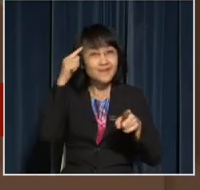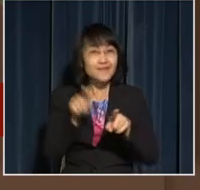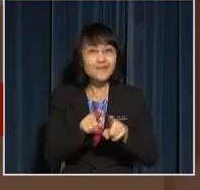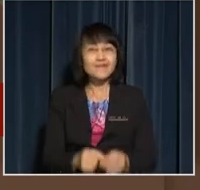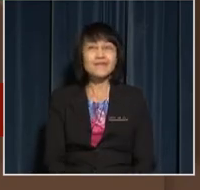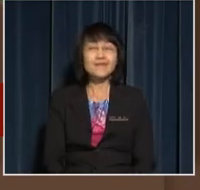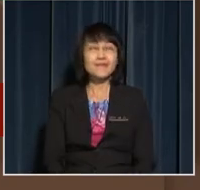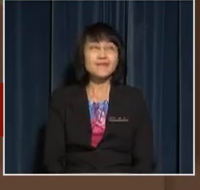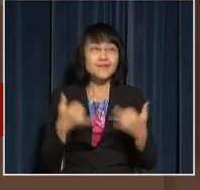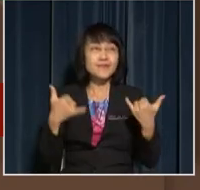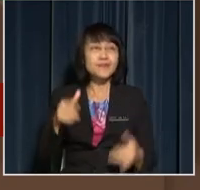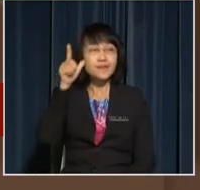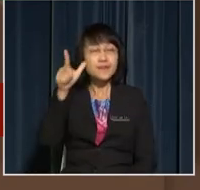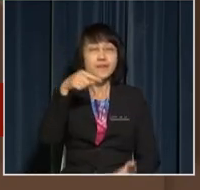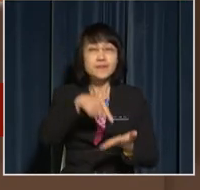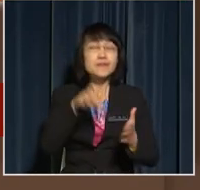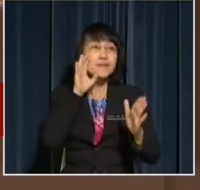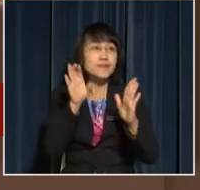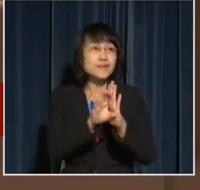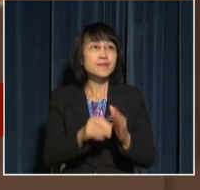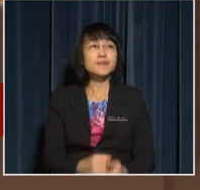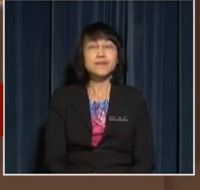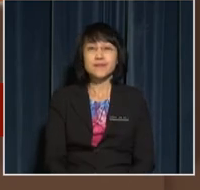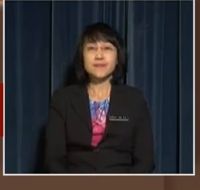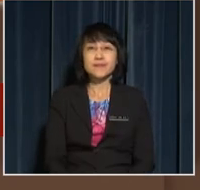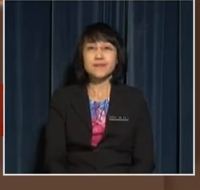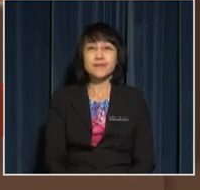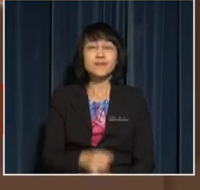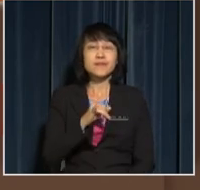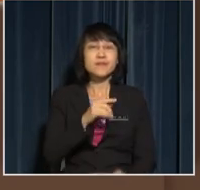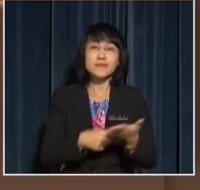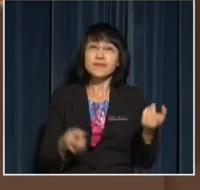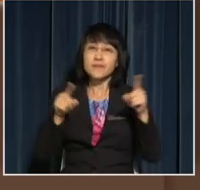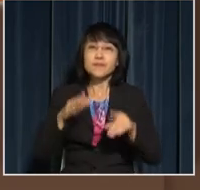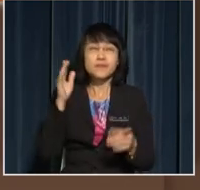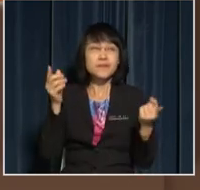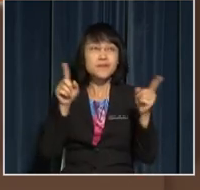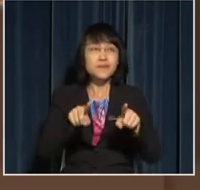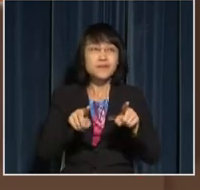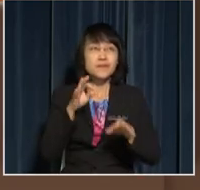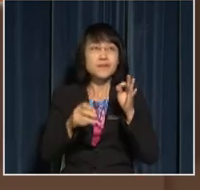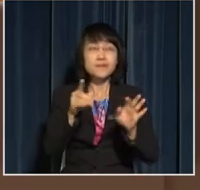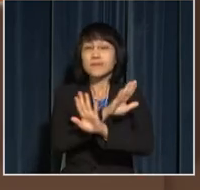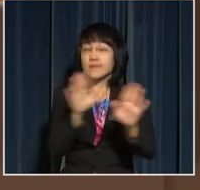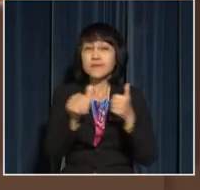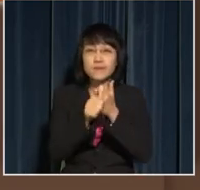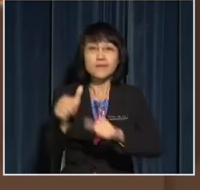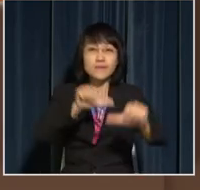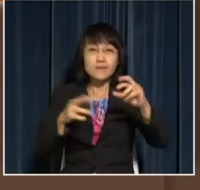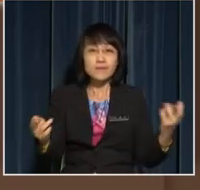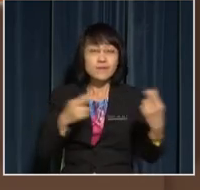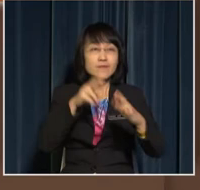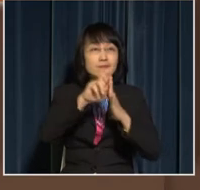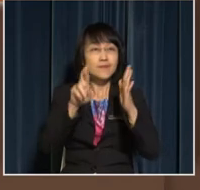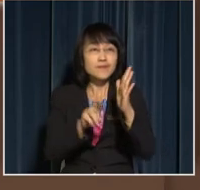Now, let's take a look at this picture What would happen if you disobeyed the Science Room